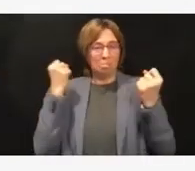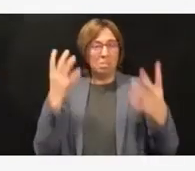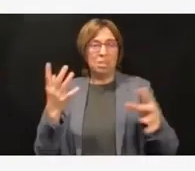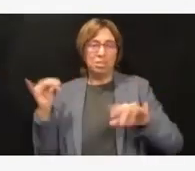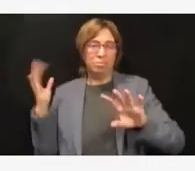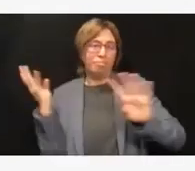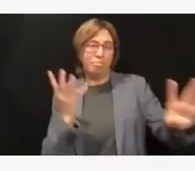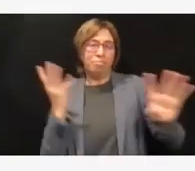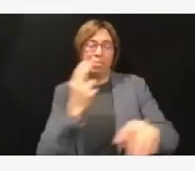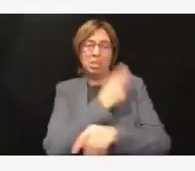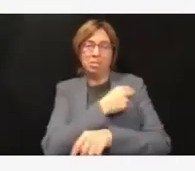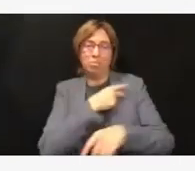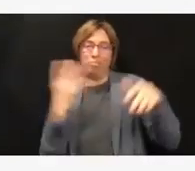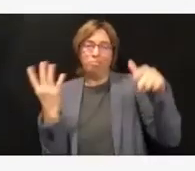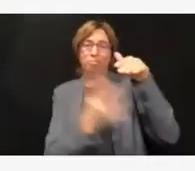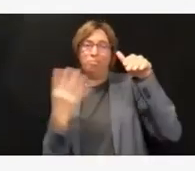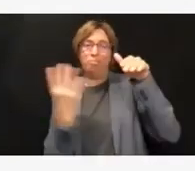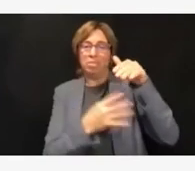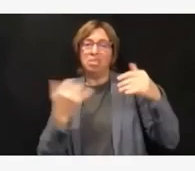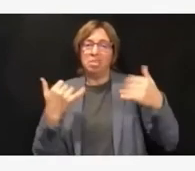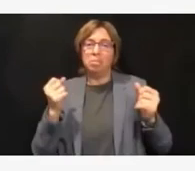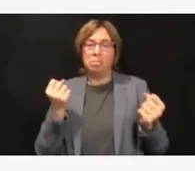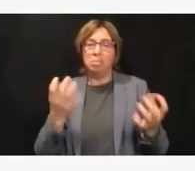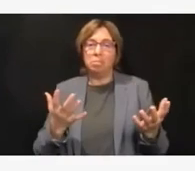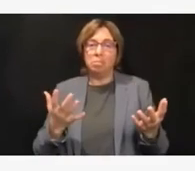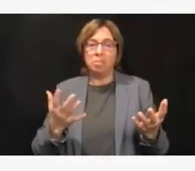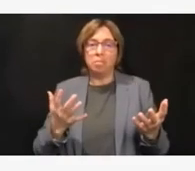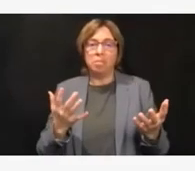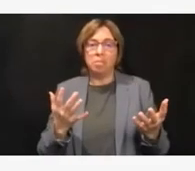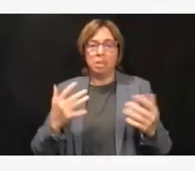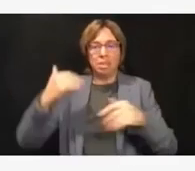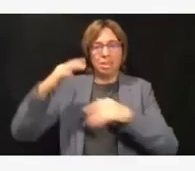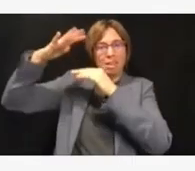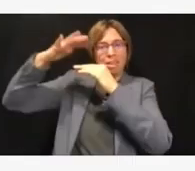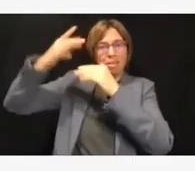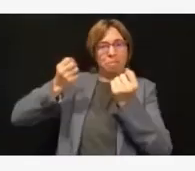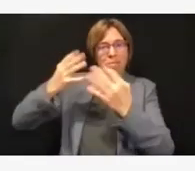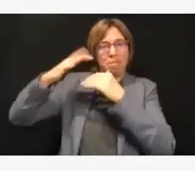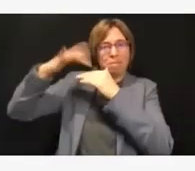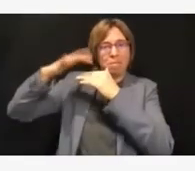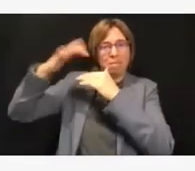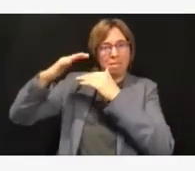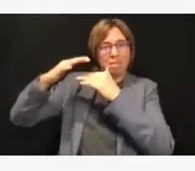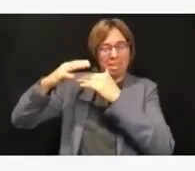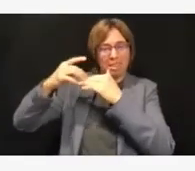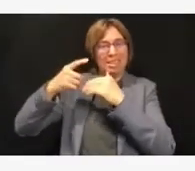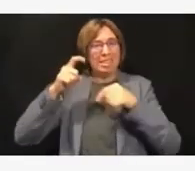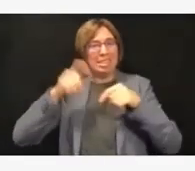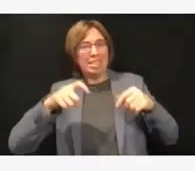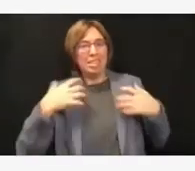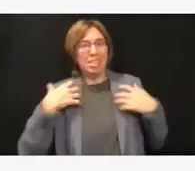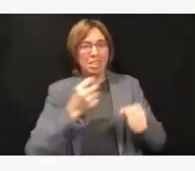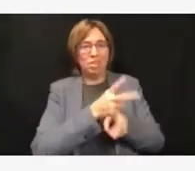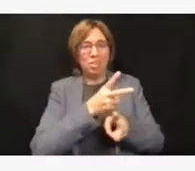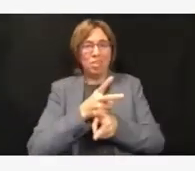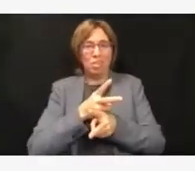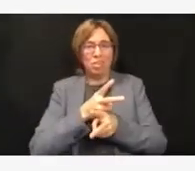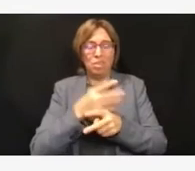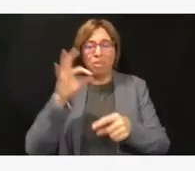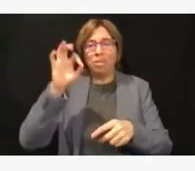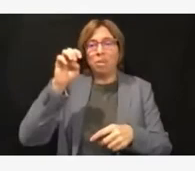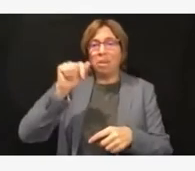and arrange resources, including health care personnel via FEMA and existing federal contracts until the situation further stabilizes.